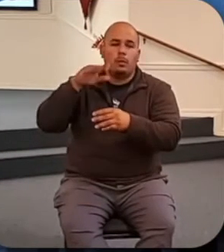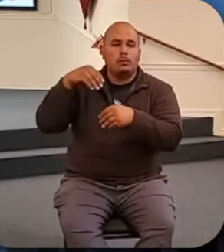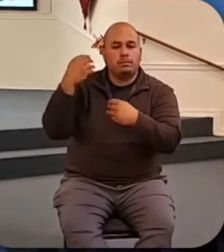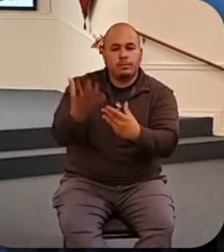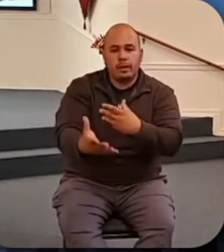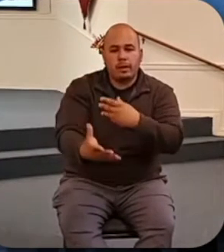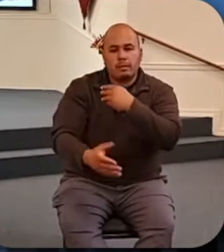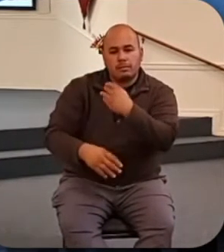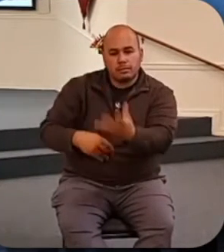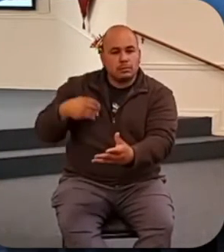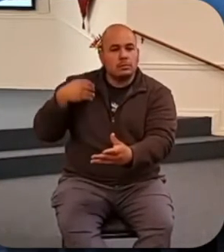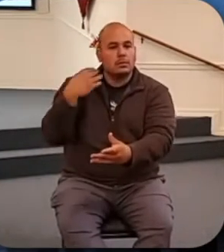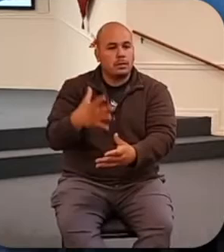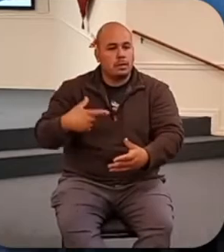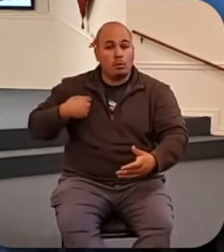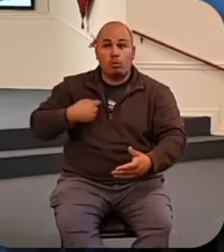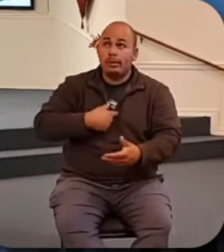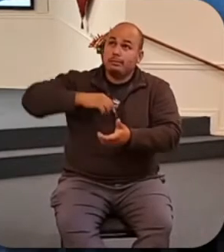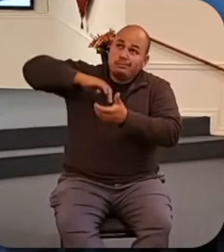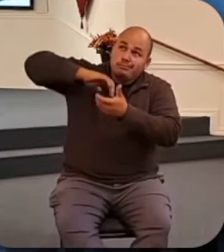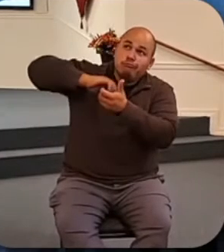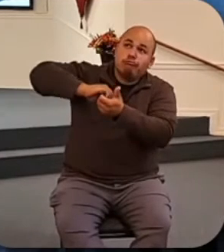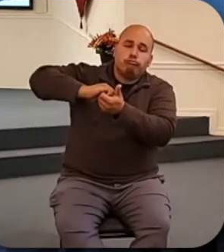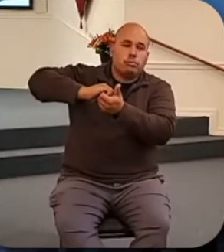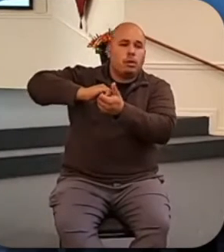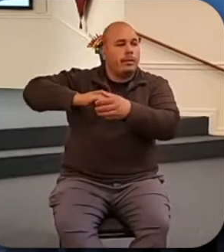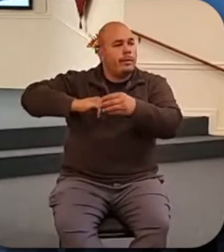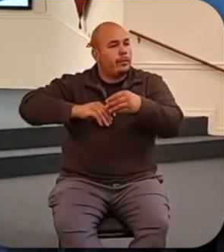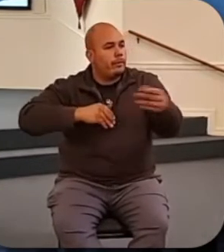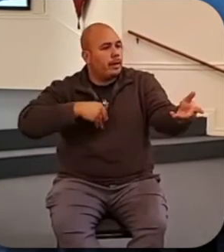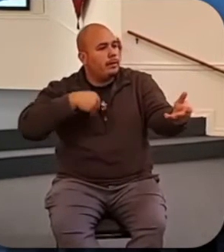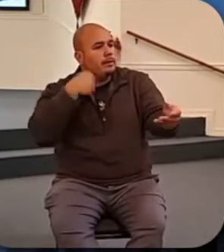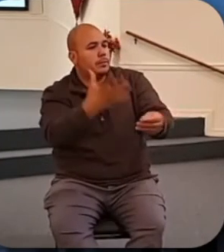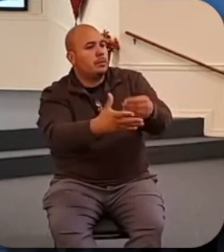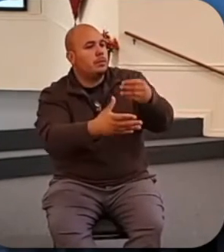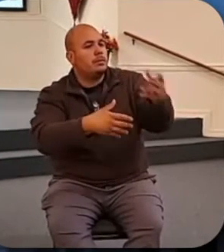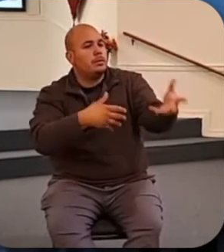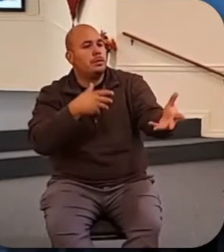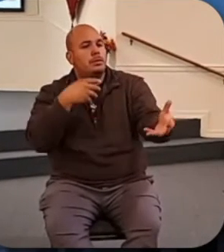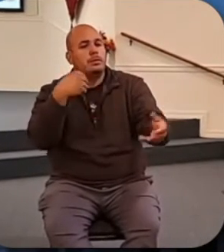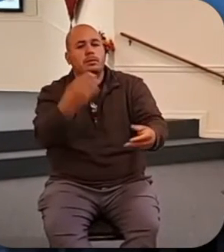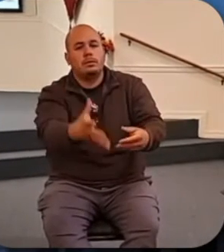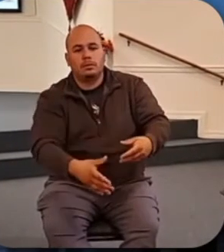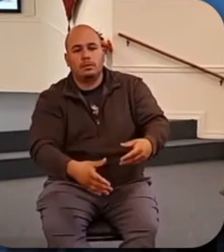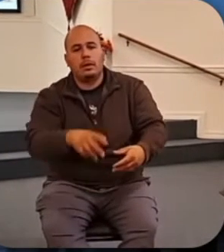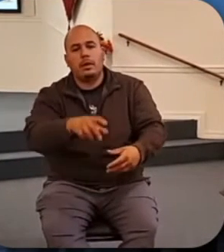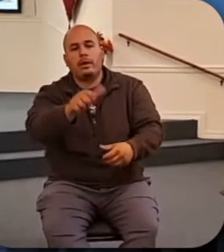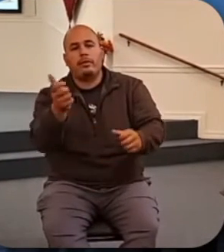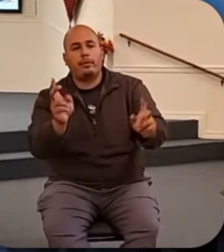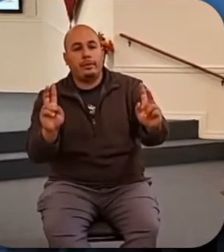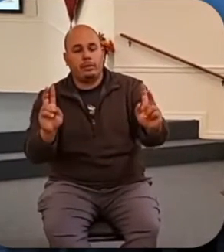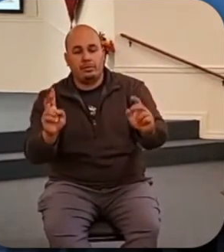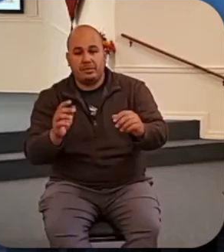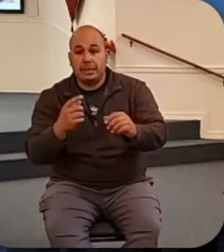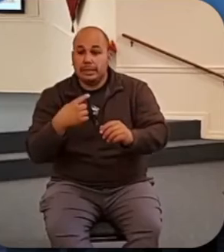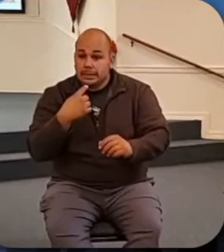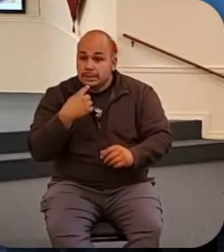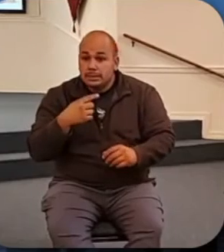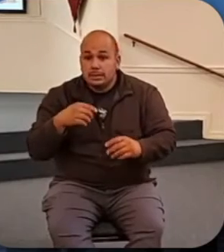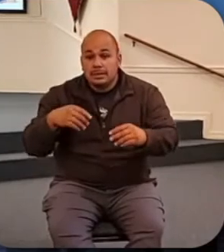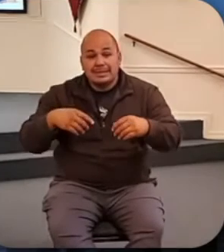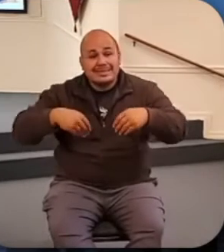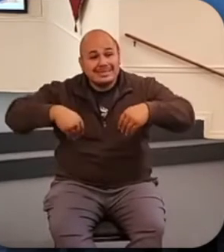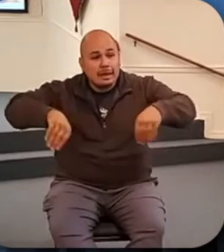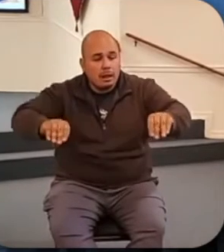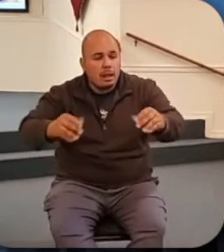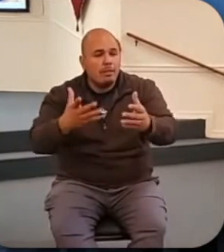we can join with God in providing for others. So Jesus says in verse 33, sell your possessions and give to